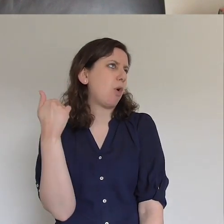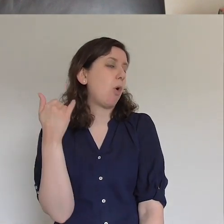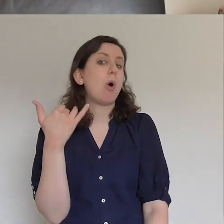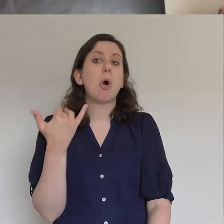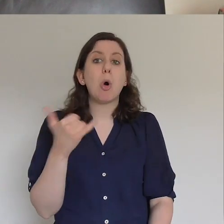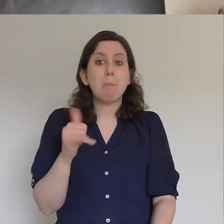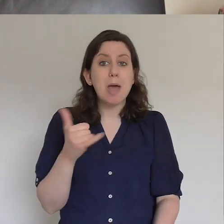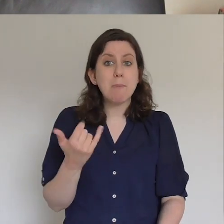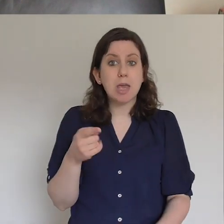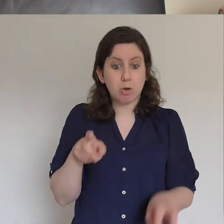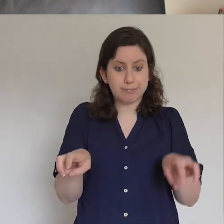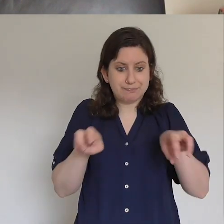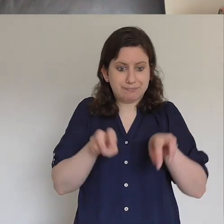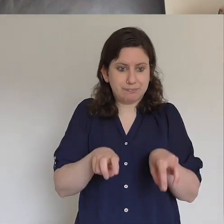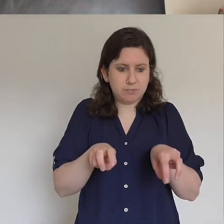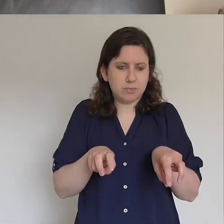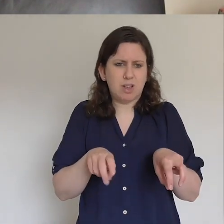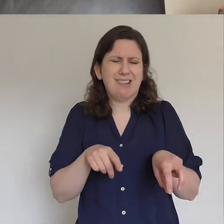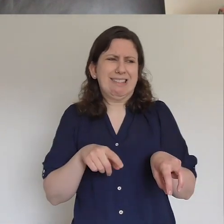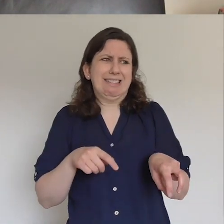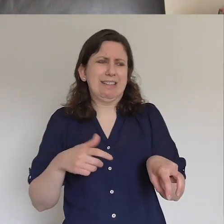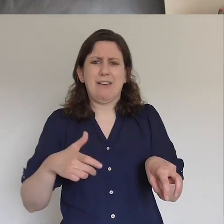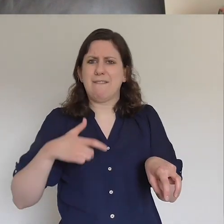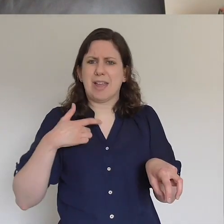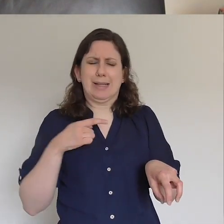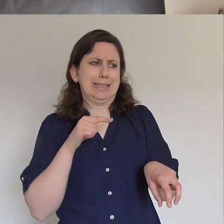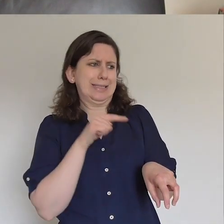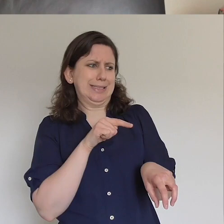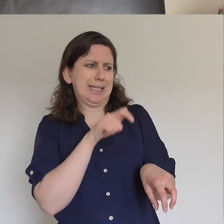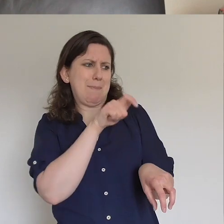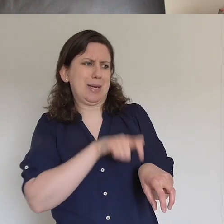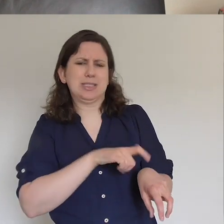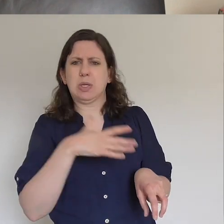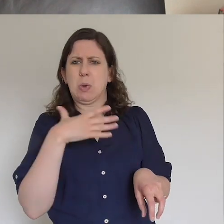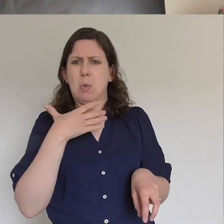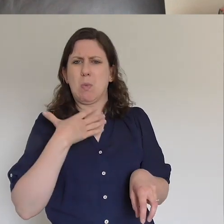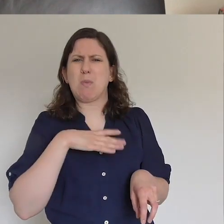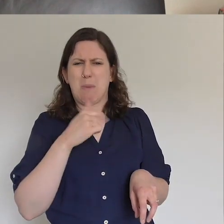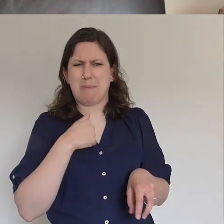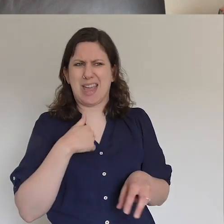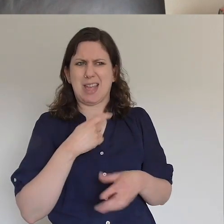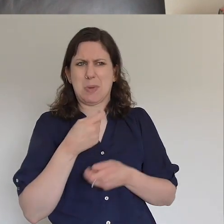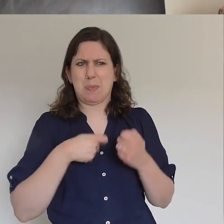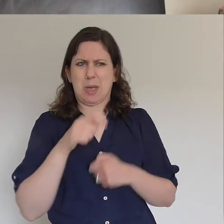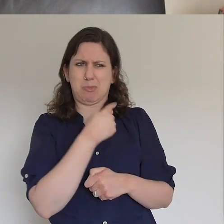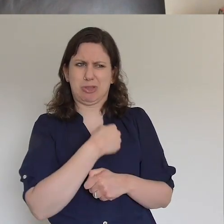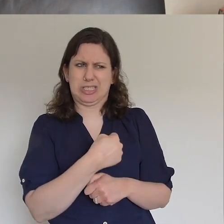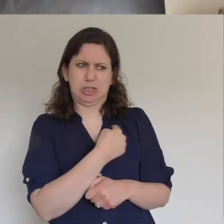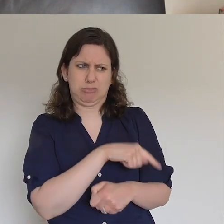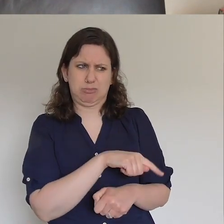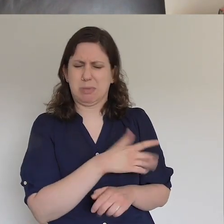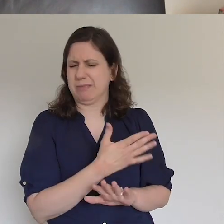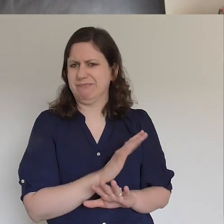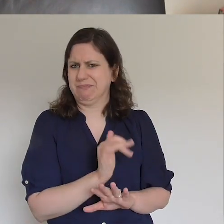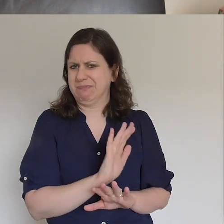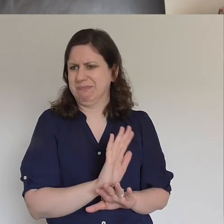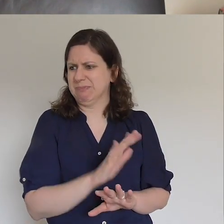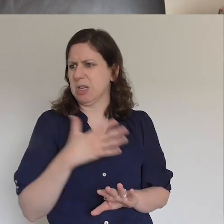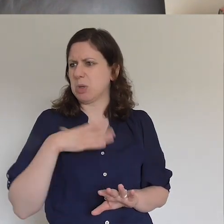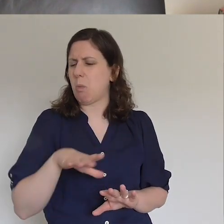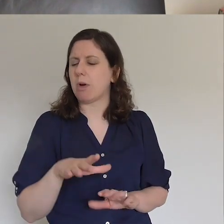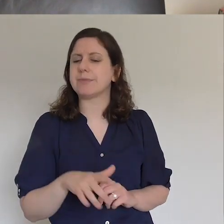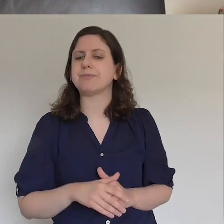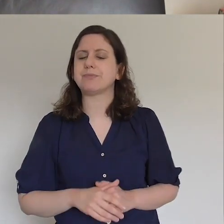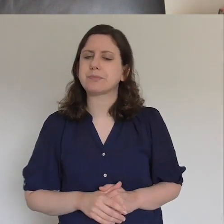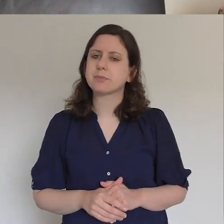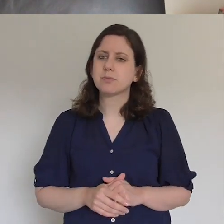that's what they want me to do and I'm not going to do it because they're sat there and I just really encourage you that you know